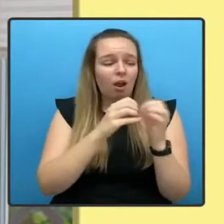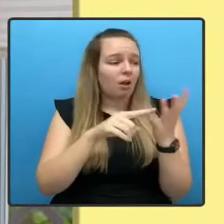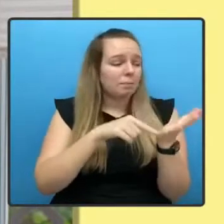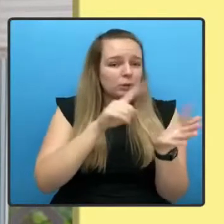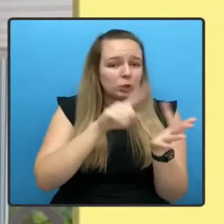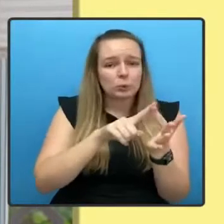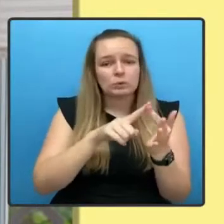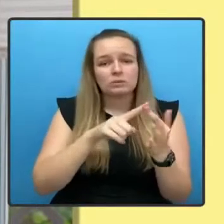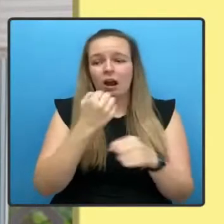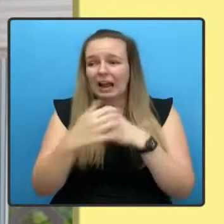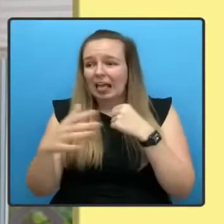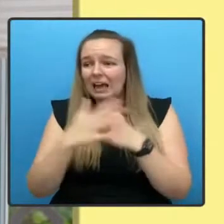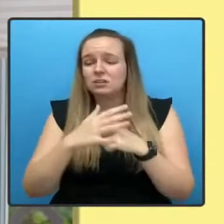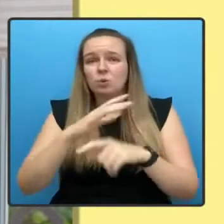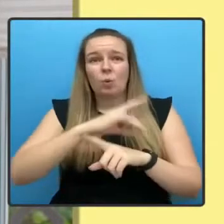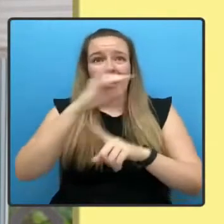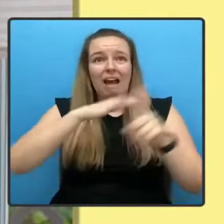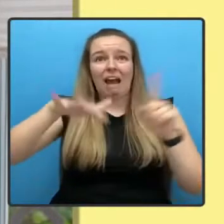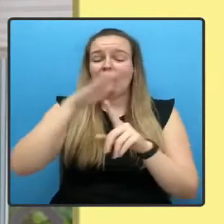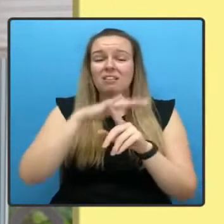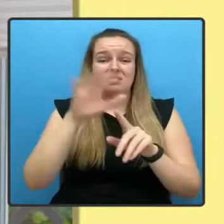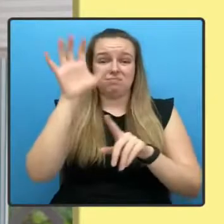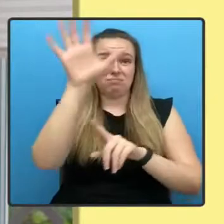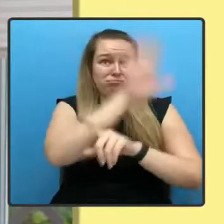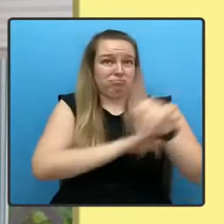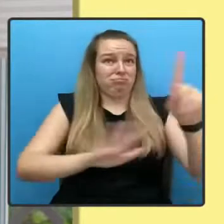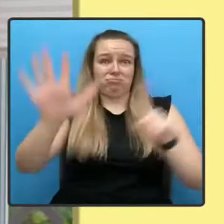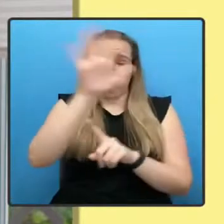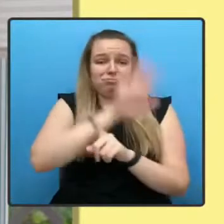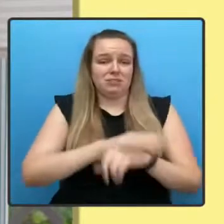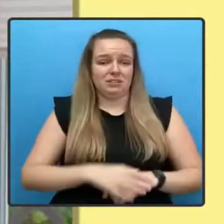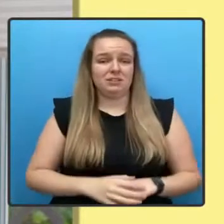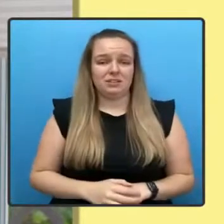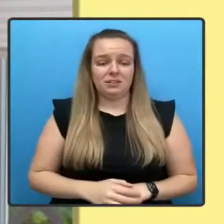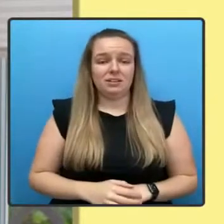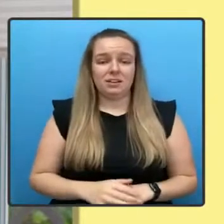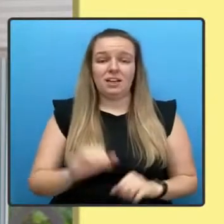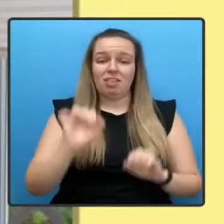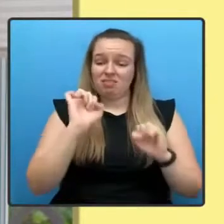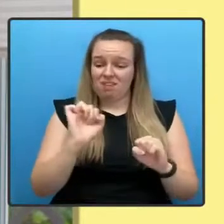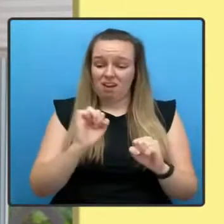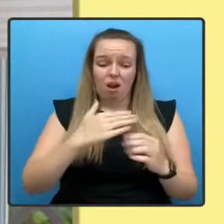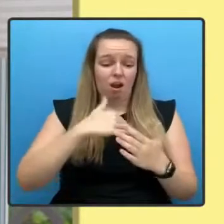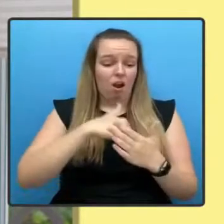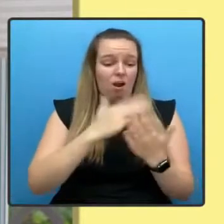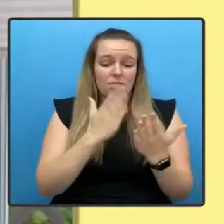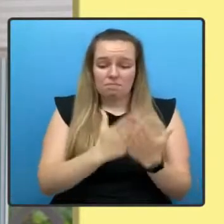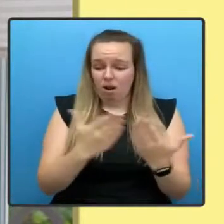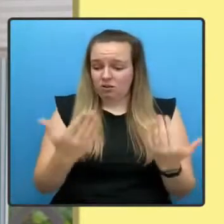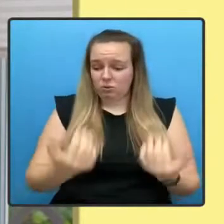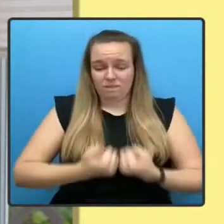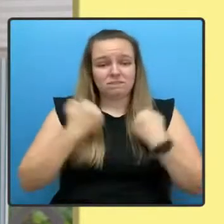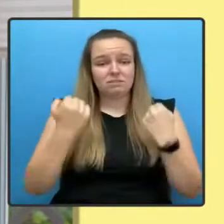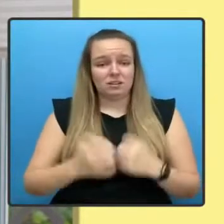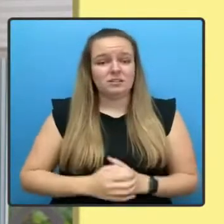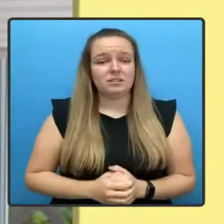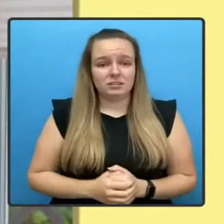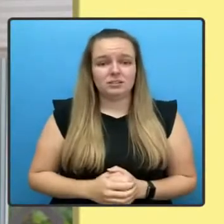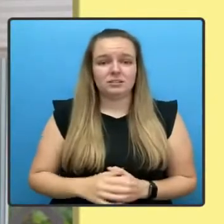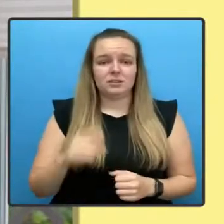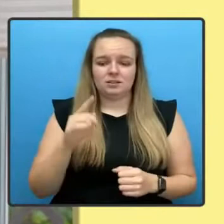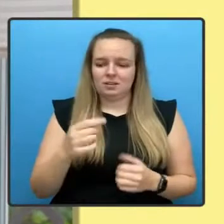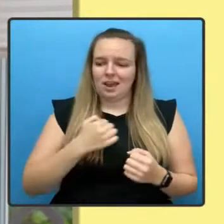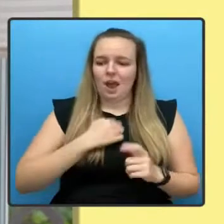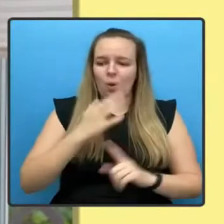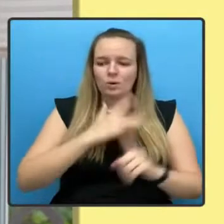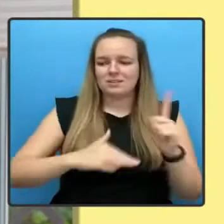many places in between. They are a part of who we are. They enrich our society in so many